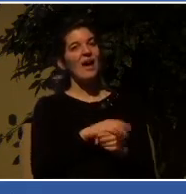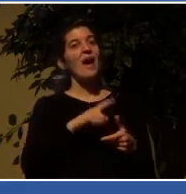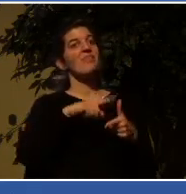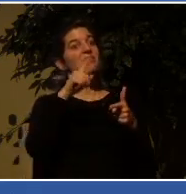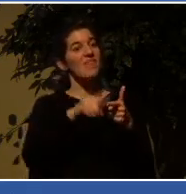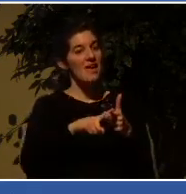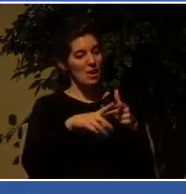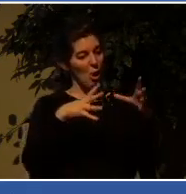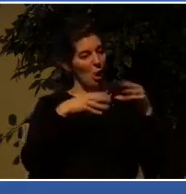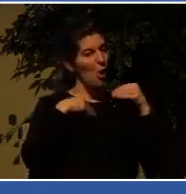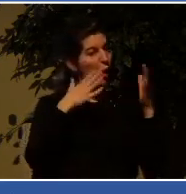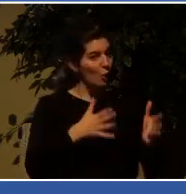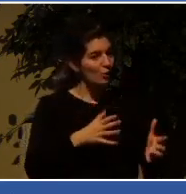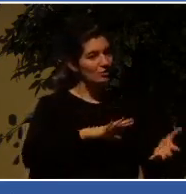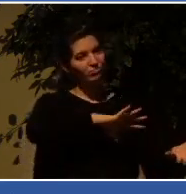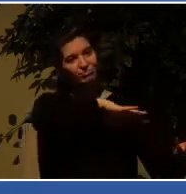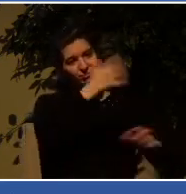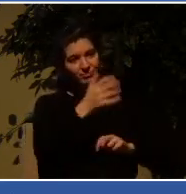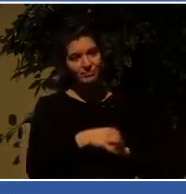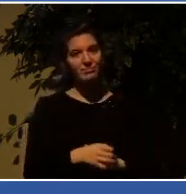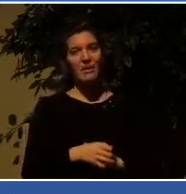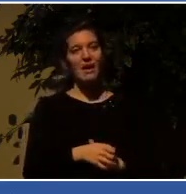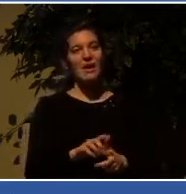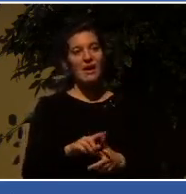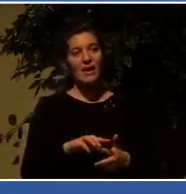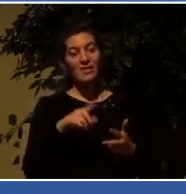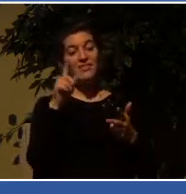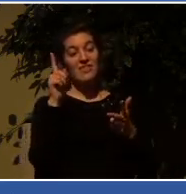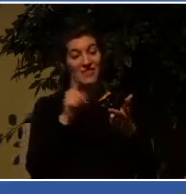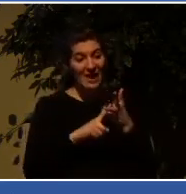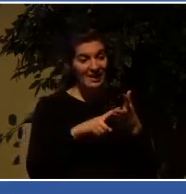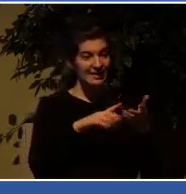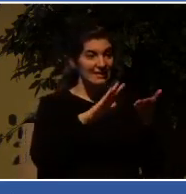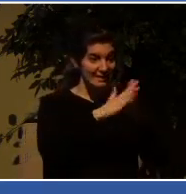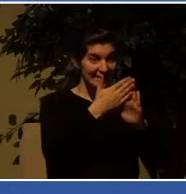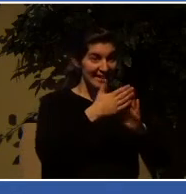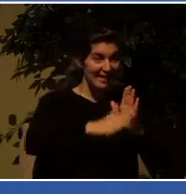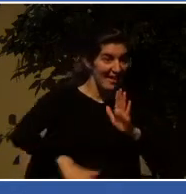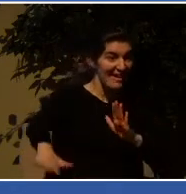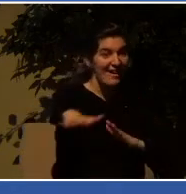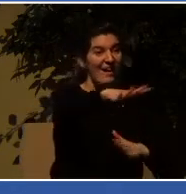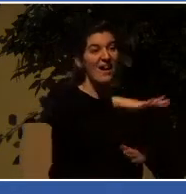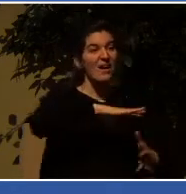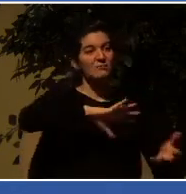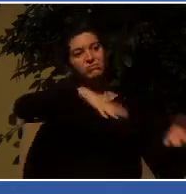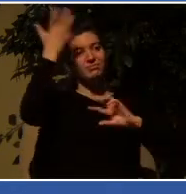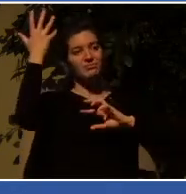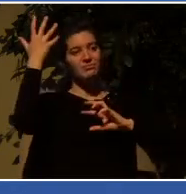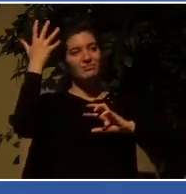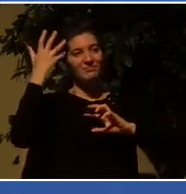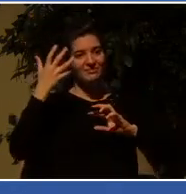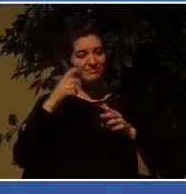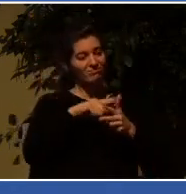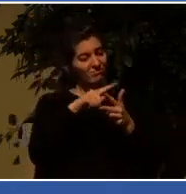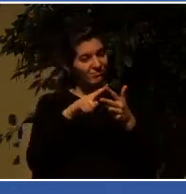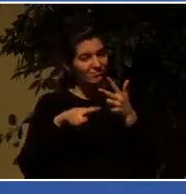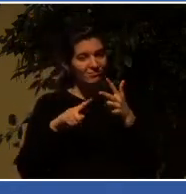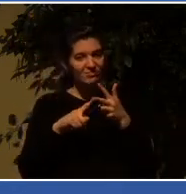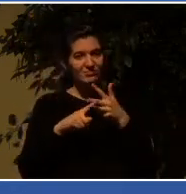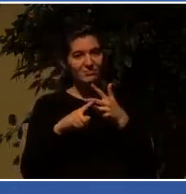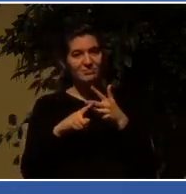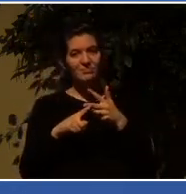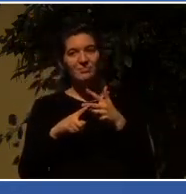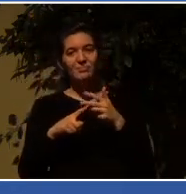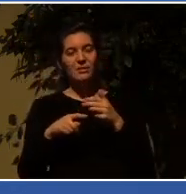owners. Then who caused the uproar? They got the whole city on board. So, the net result of that is that the